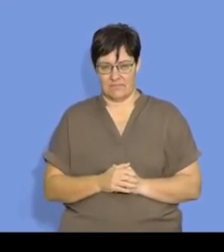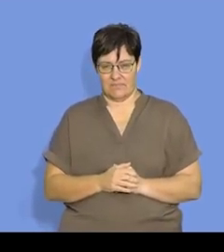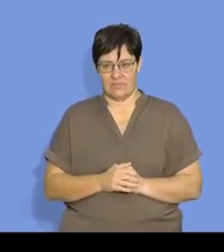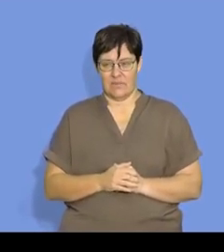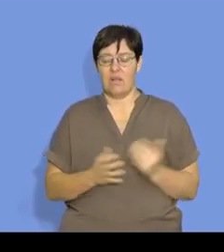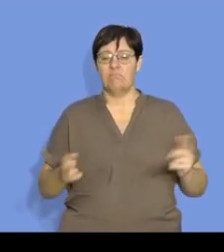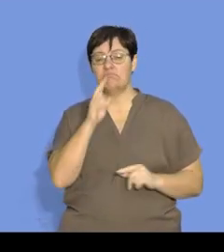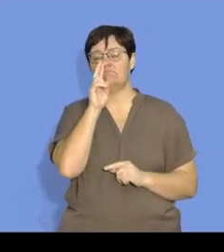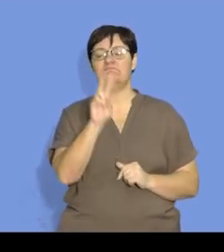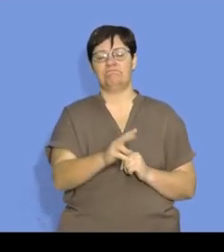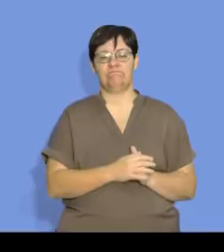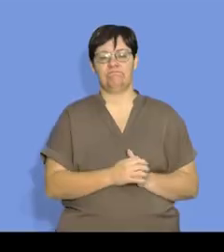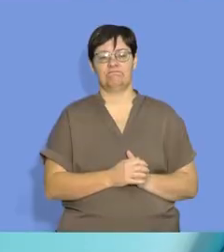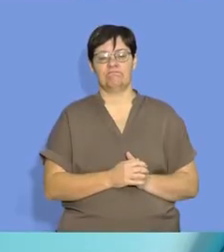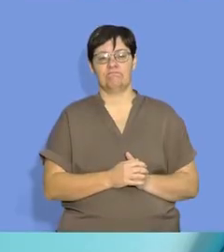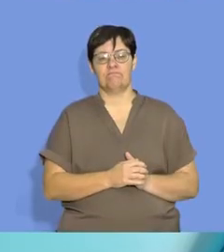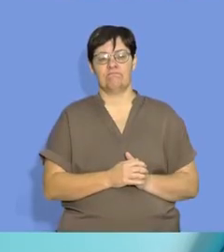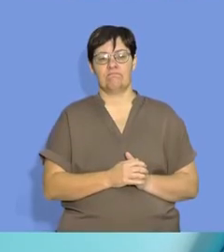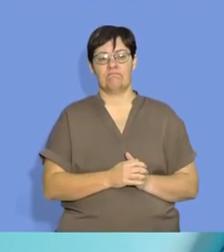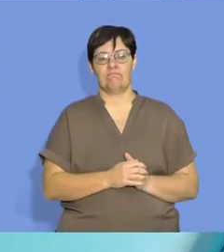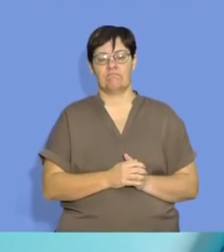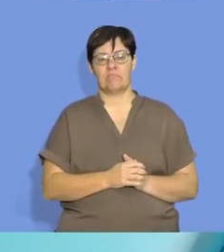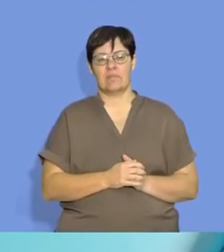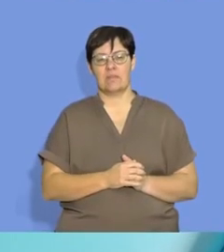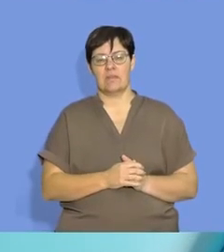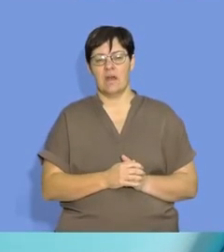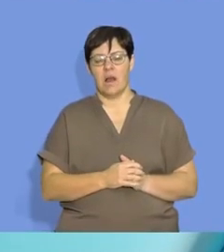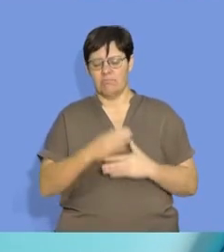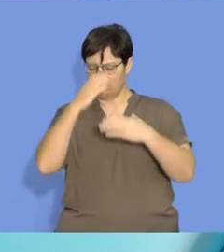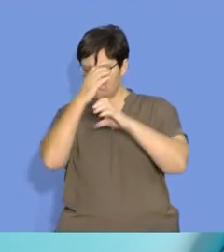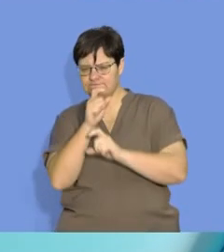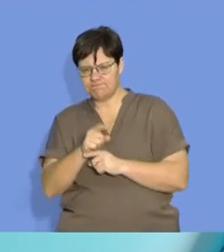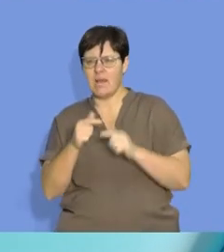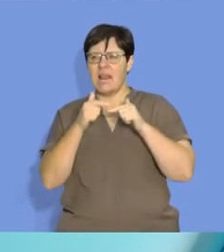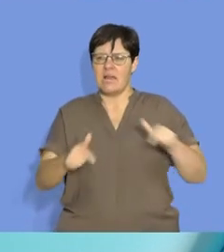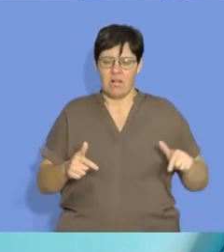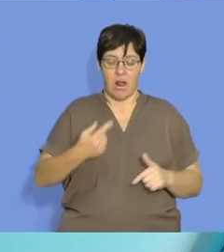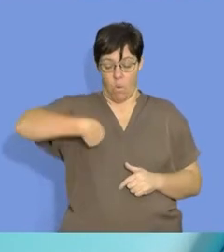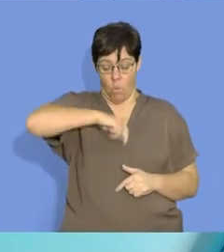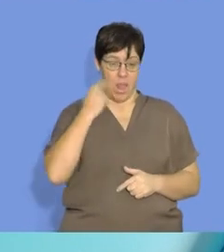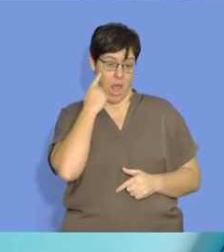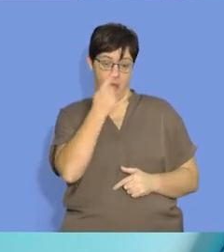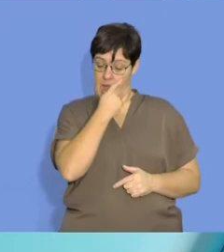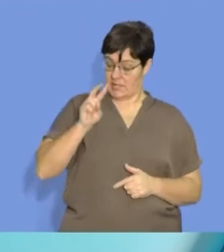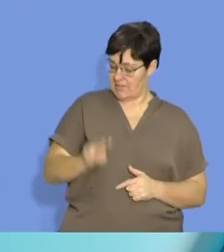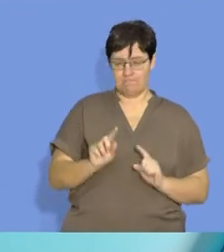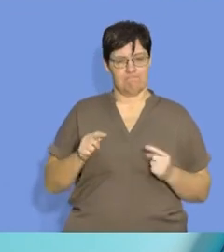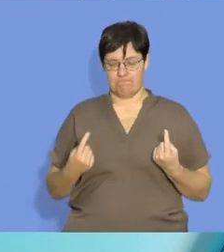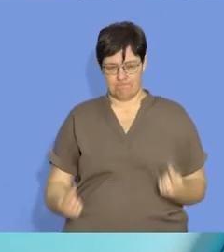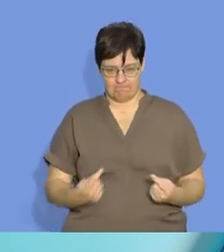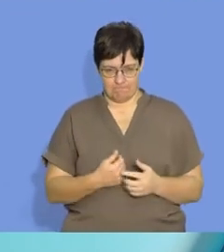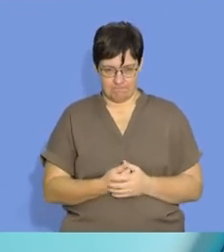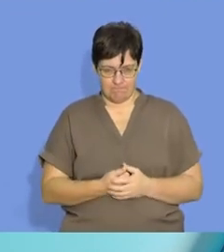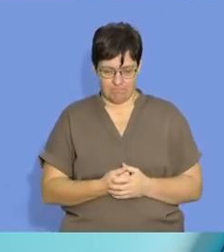As I said, when we look at the microscopic view, what's happening at a level where we cannot see it